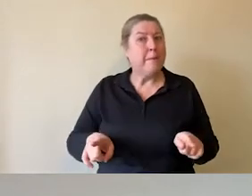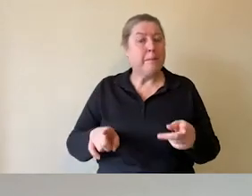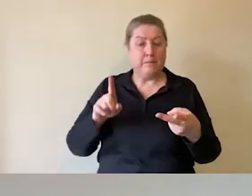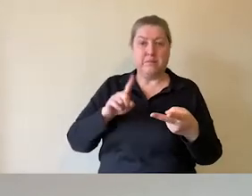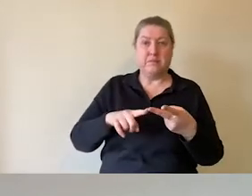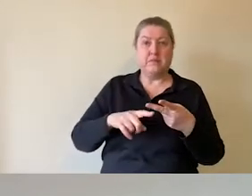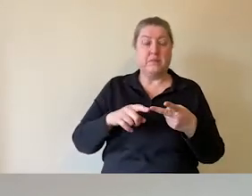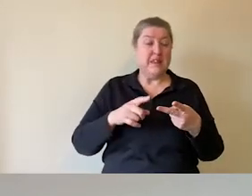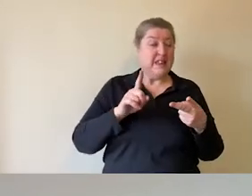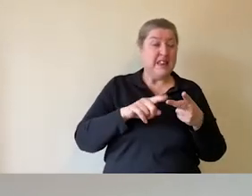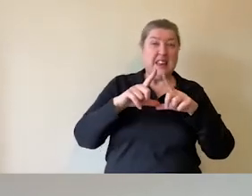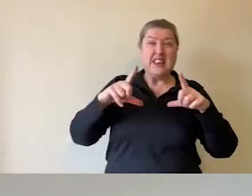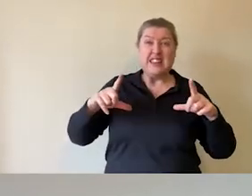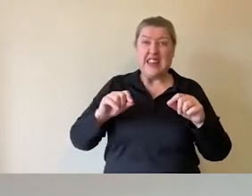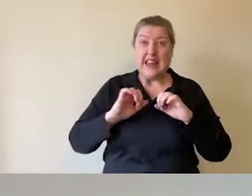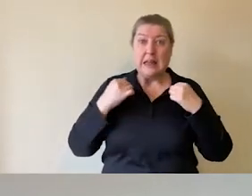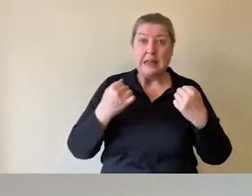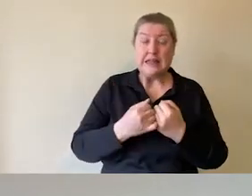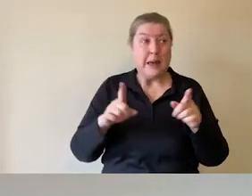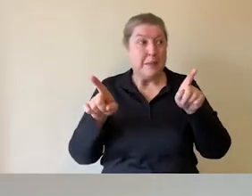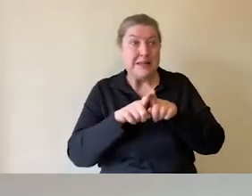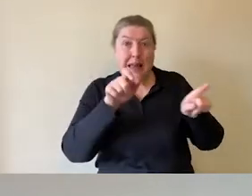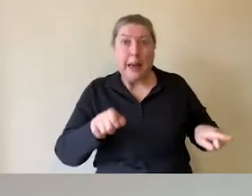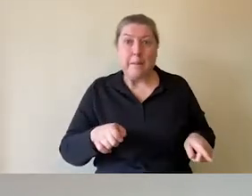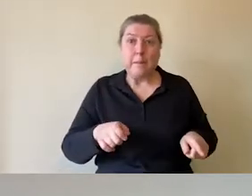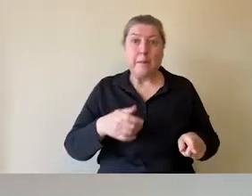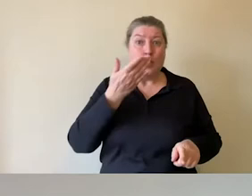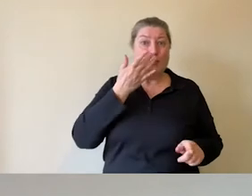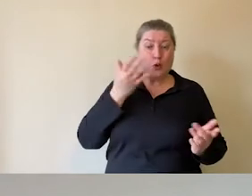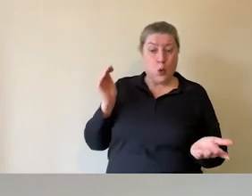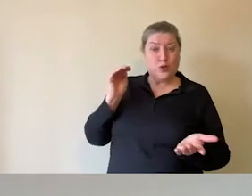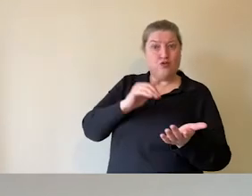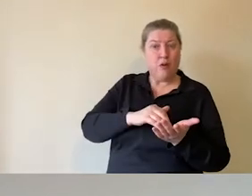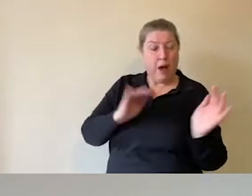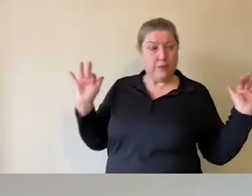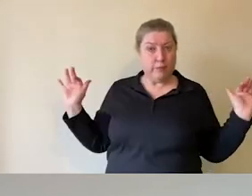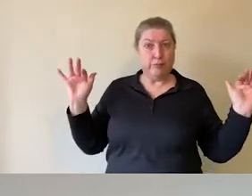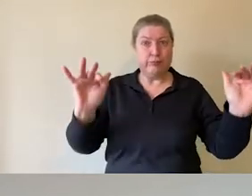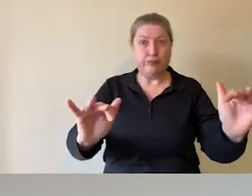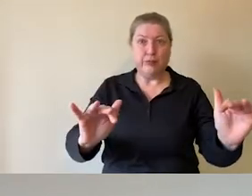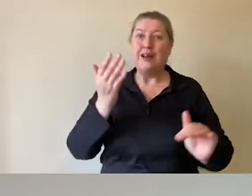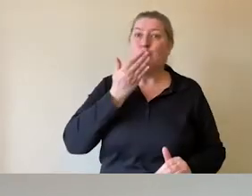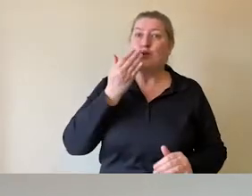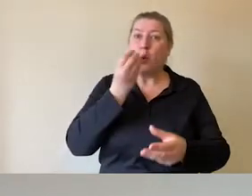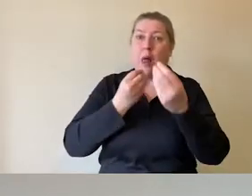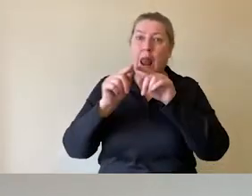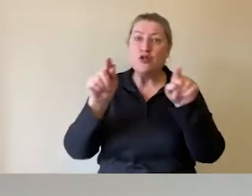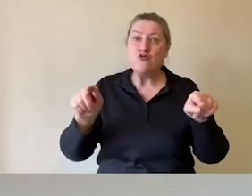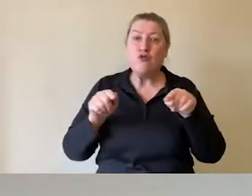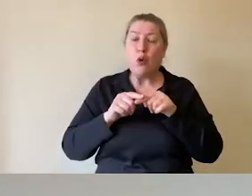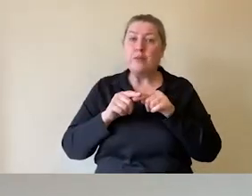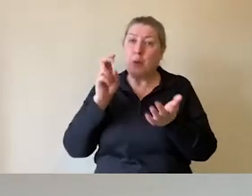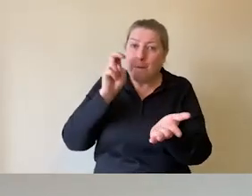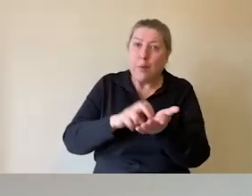same ticket team. When they arrive, they all go to the school lunchroom to check in in the same place.